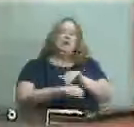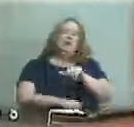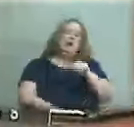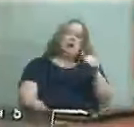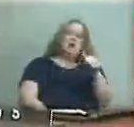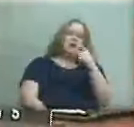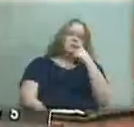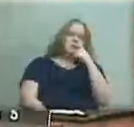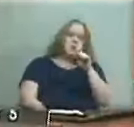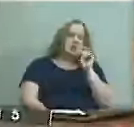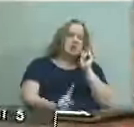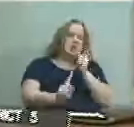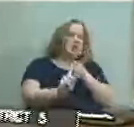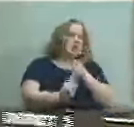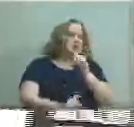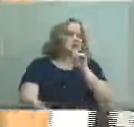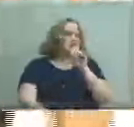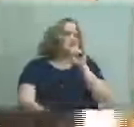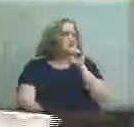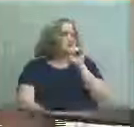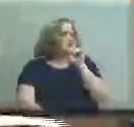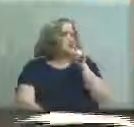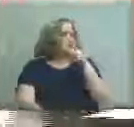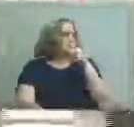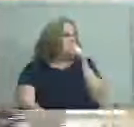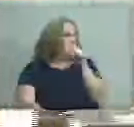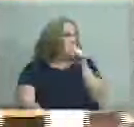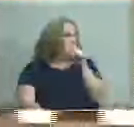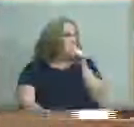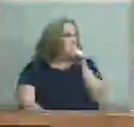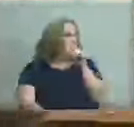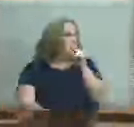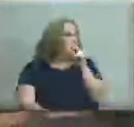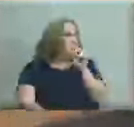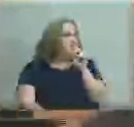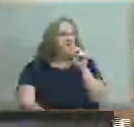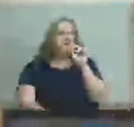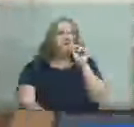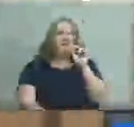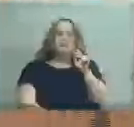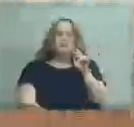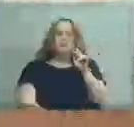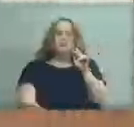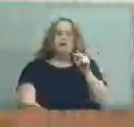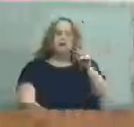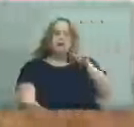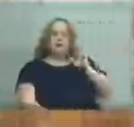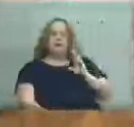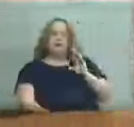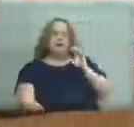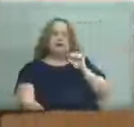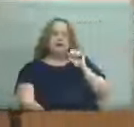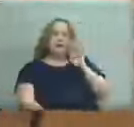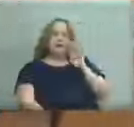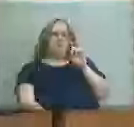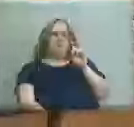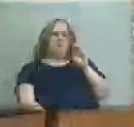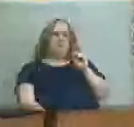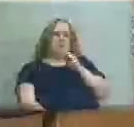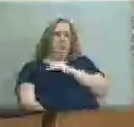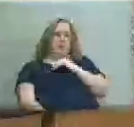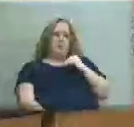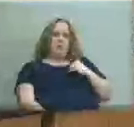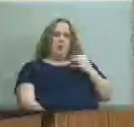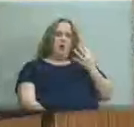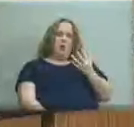finish up this one any stuff um yeah i just being a former sbdm member i just wanted